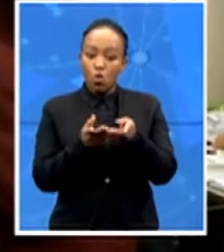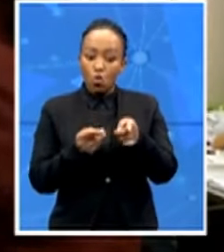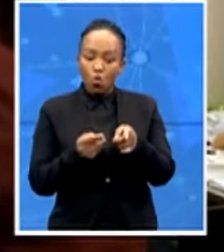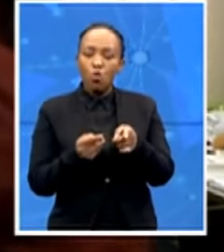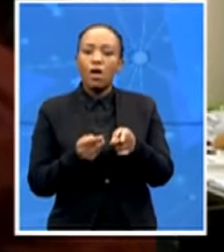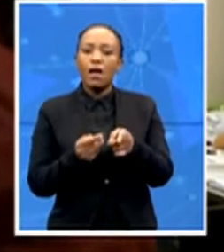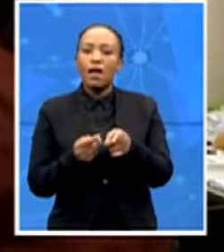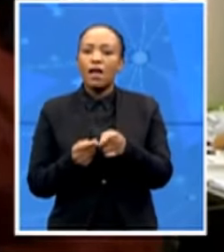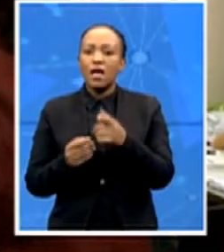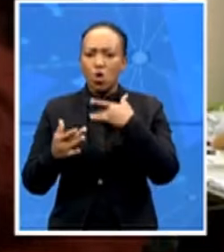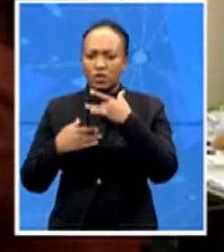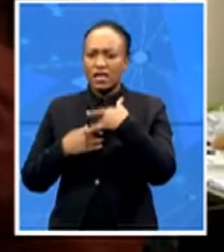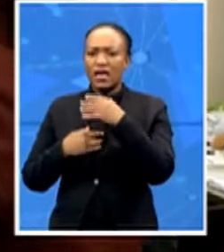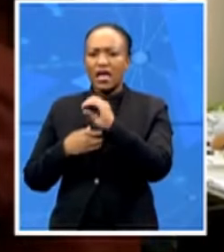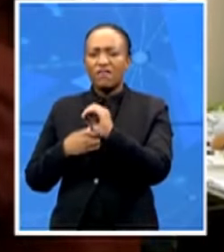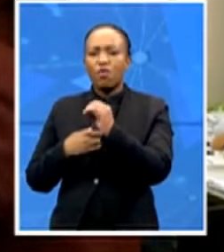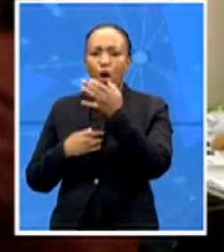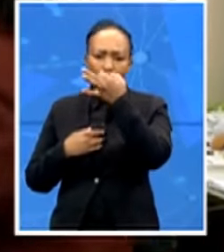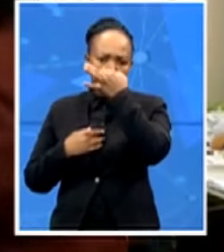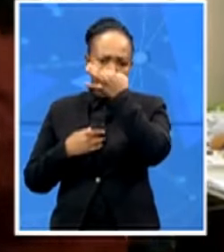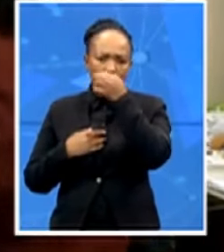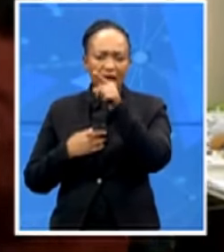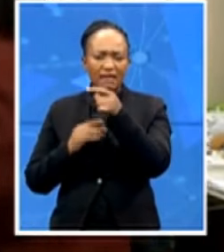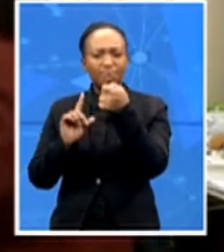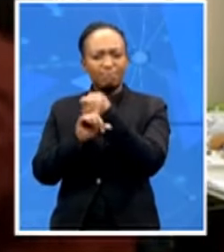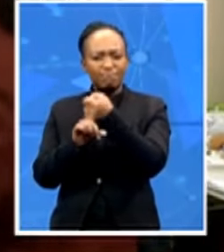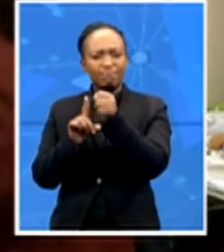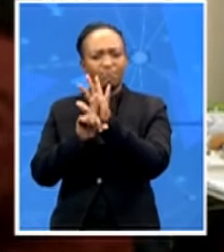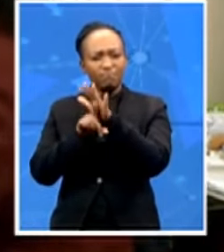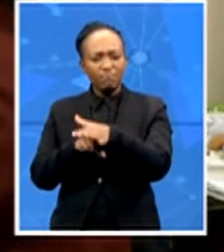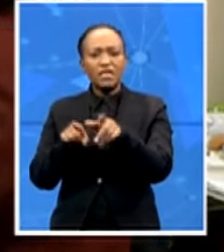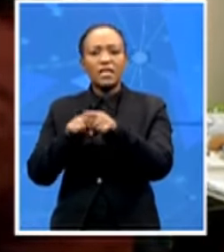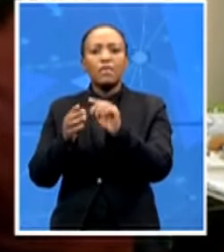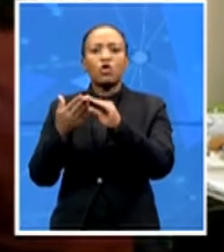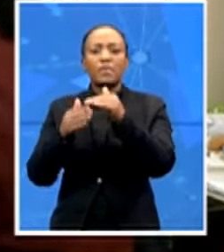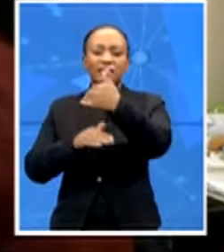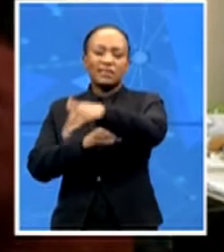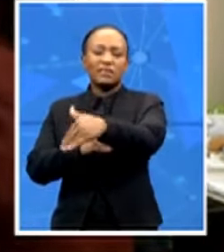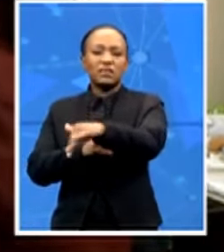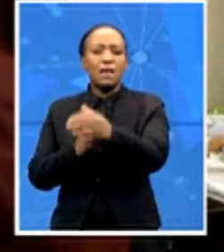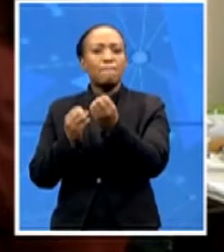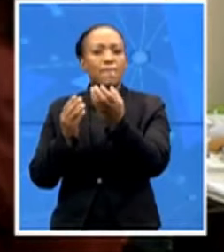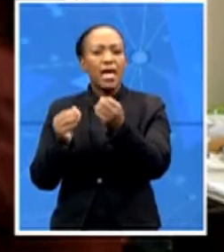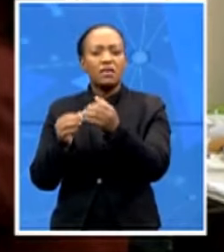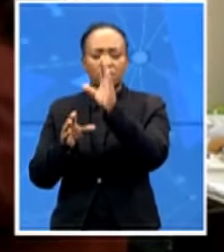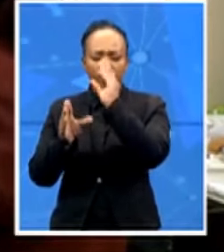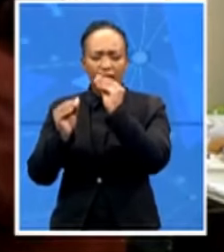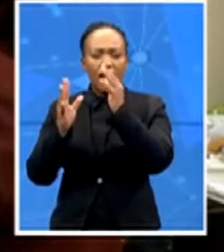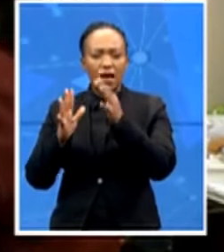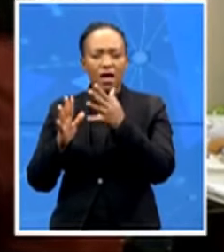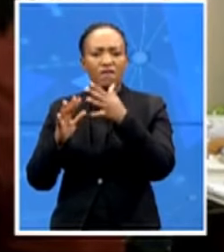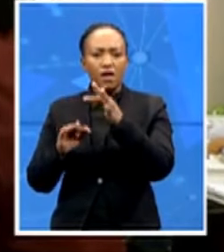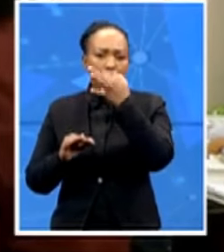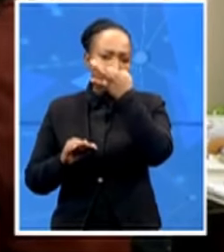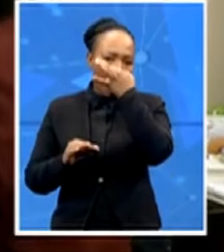even in the greater society out there we see that people are being bullied for their sexual orientation etc we know that the